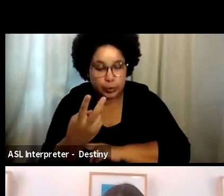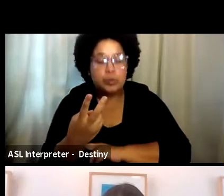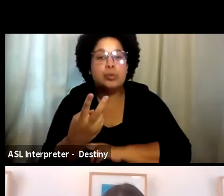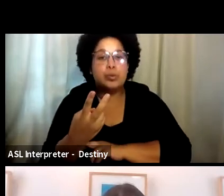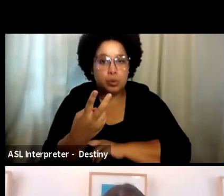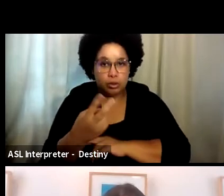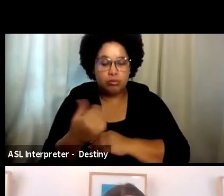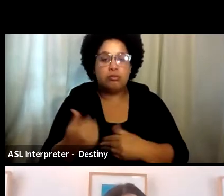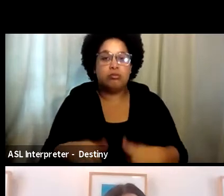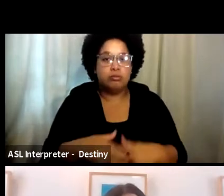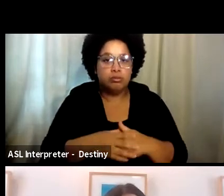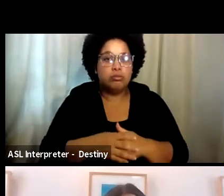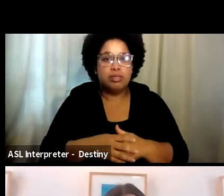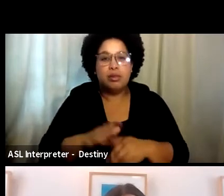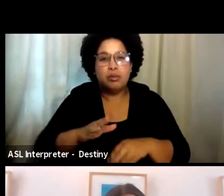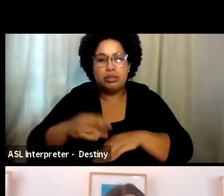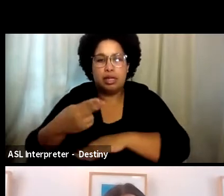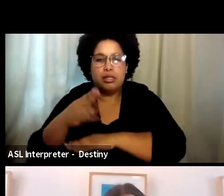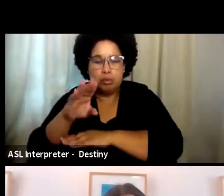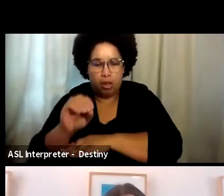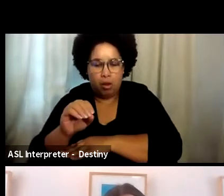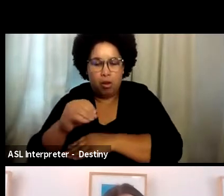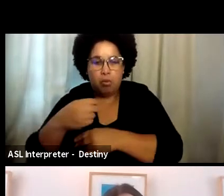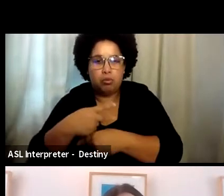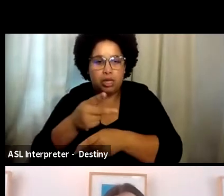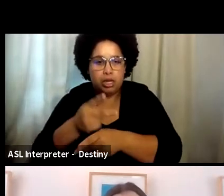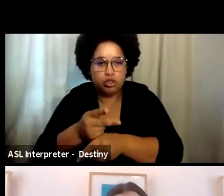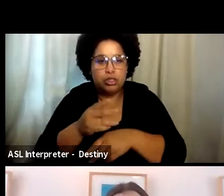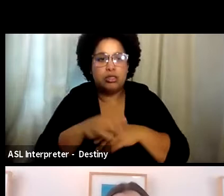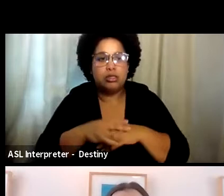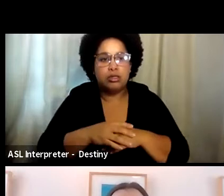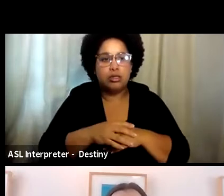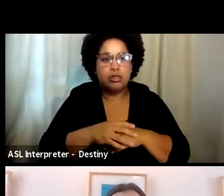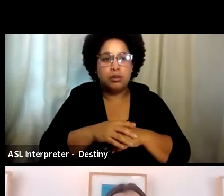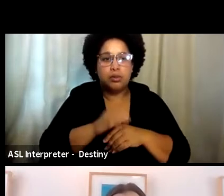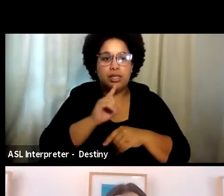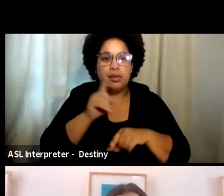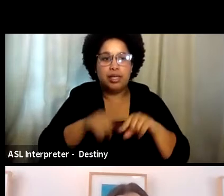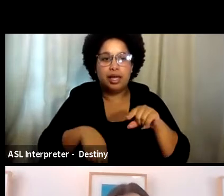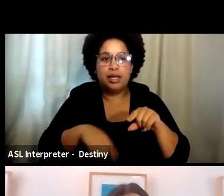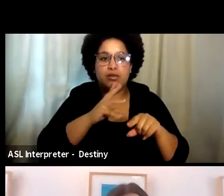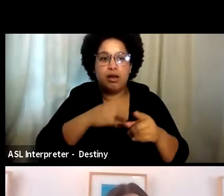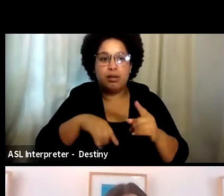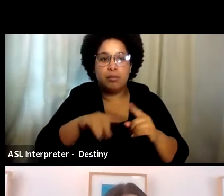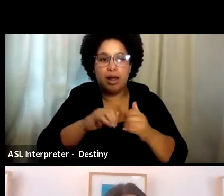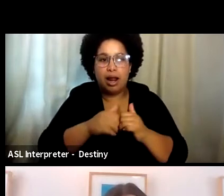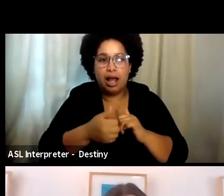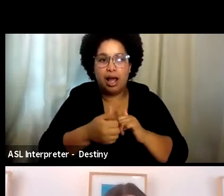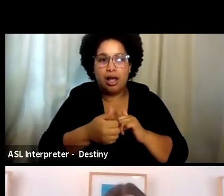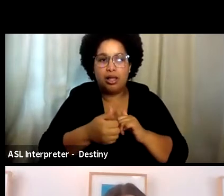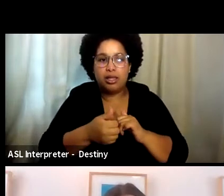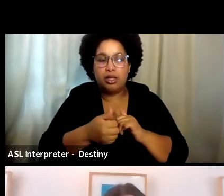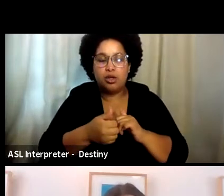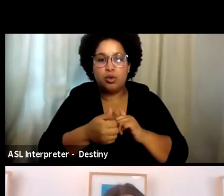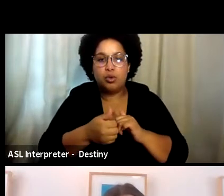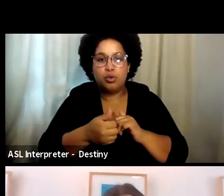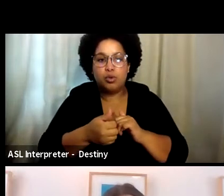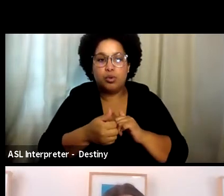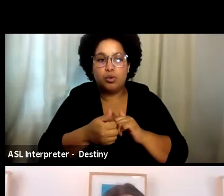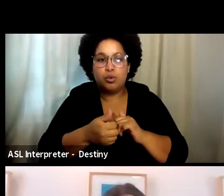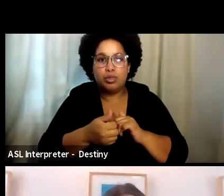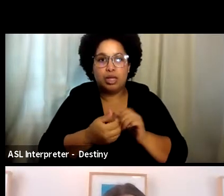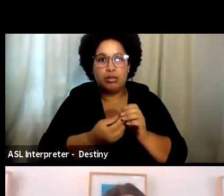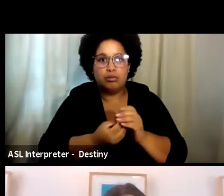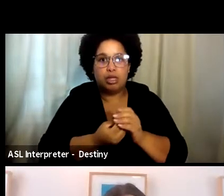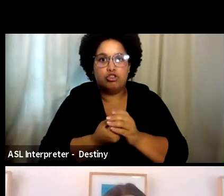we we cannot in good faith talk about how there is it was a surgeon's of this